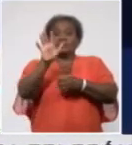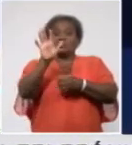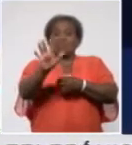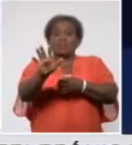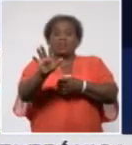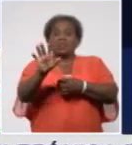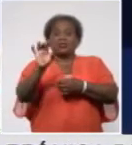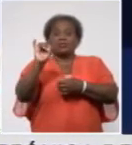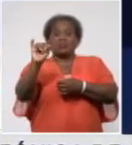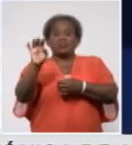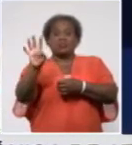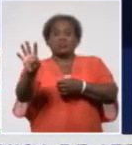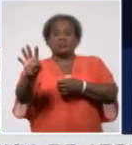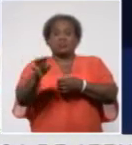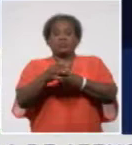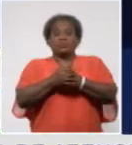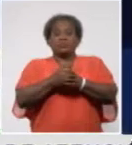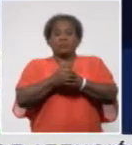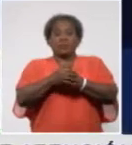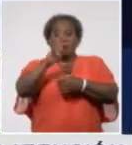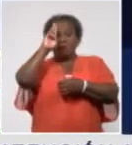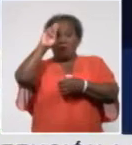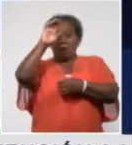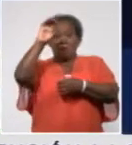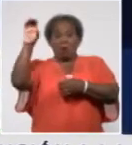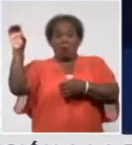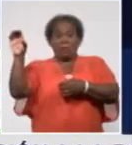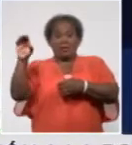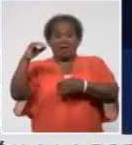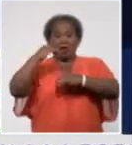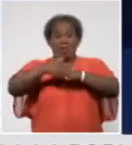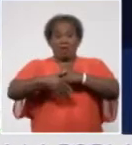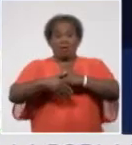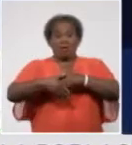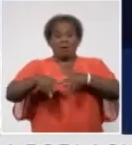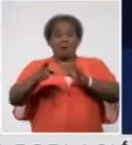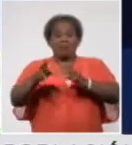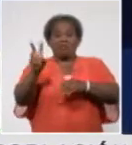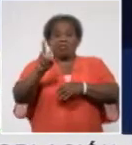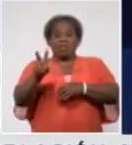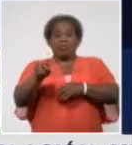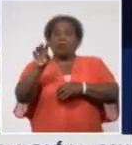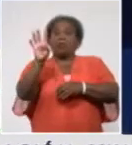407 in the Manuel Fajardo Hospital Laboratory,